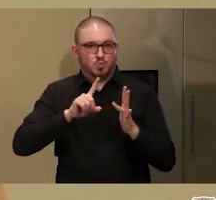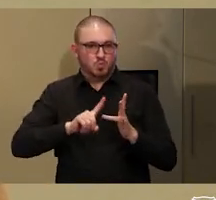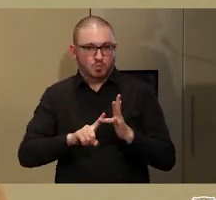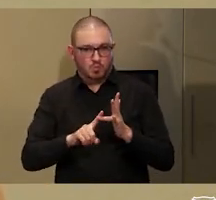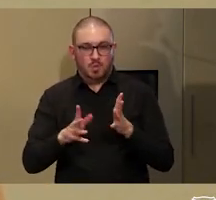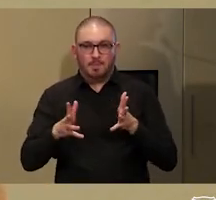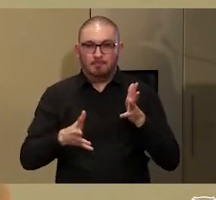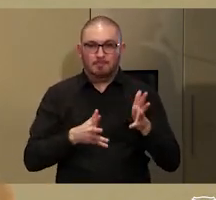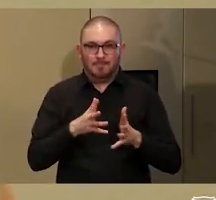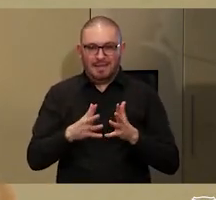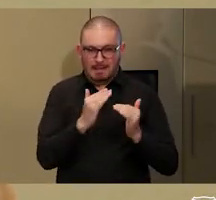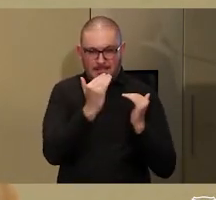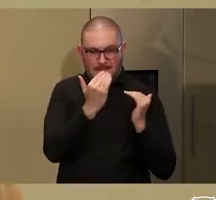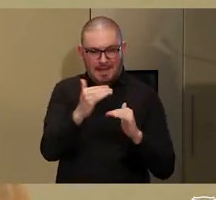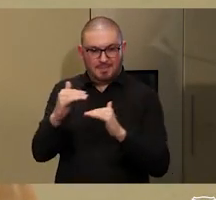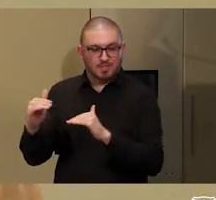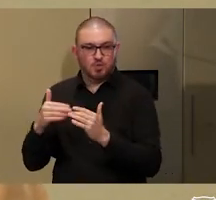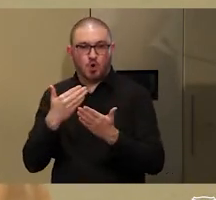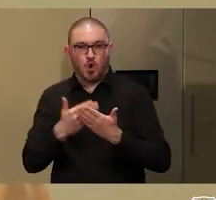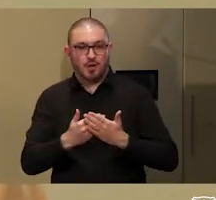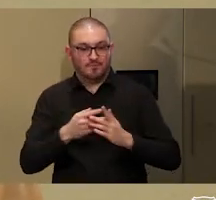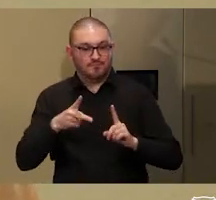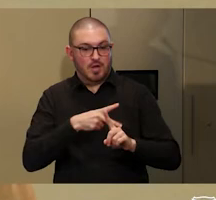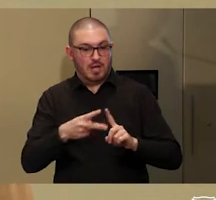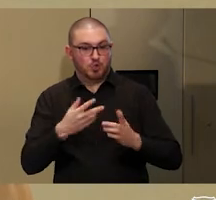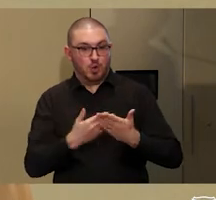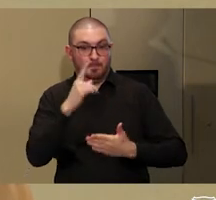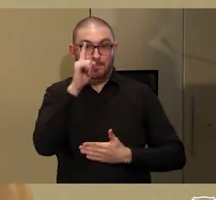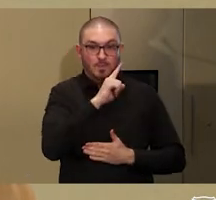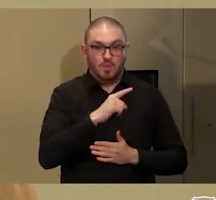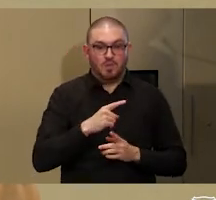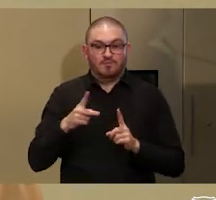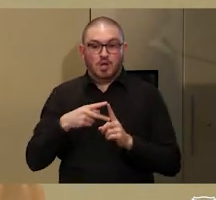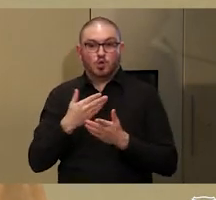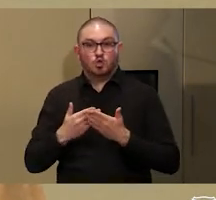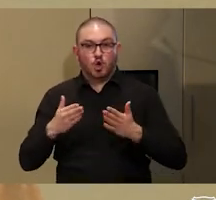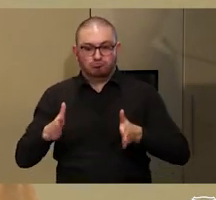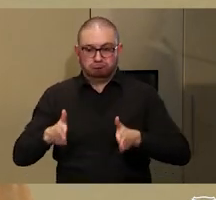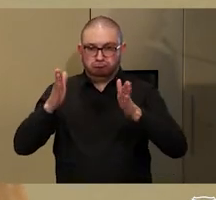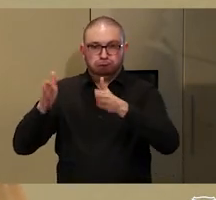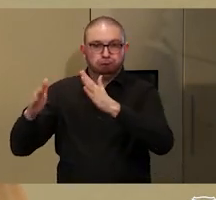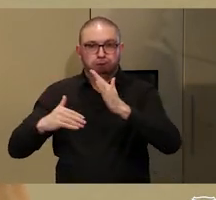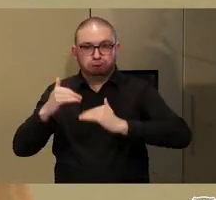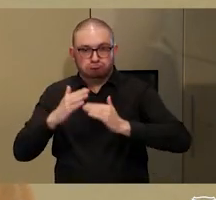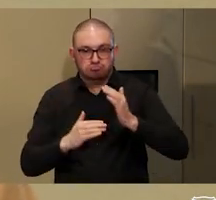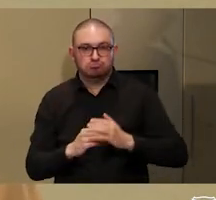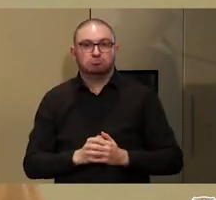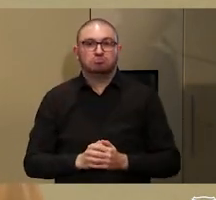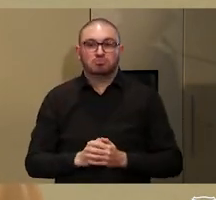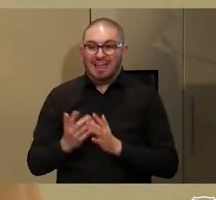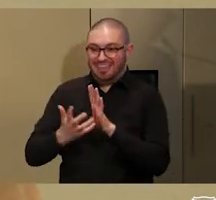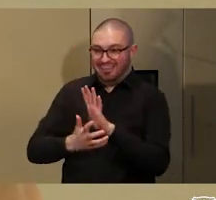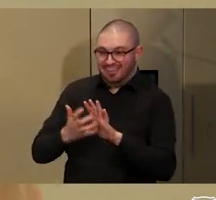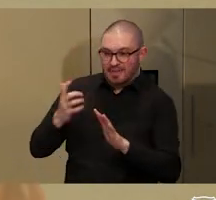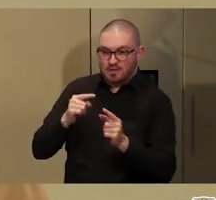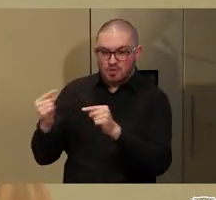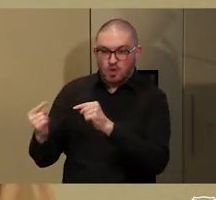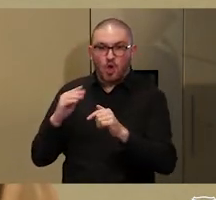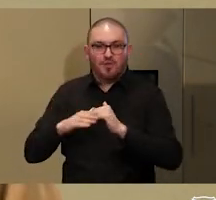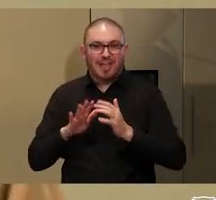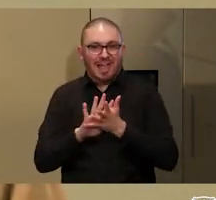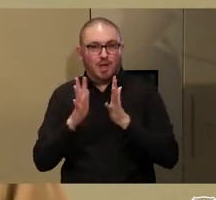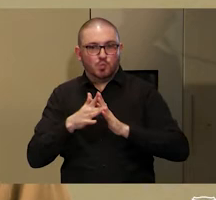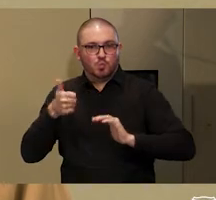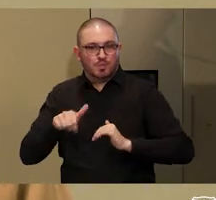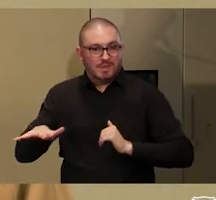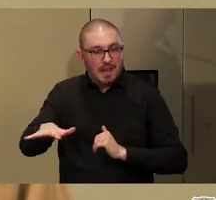of violence against persons and property and theft, as well as disputes over land, land use and